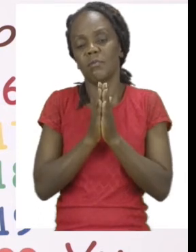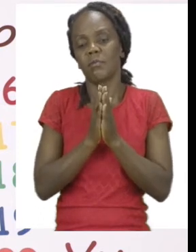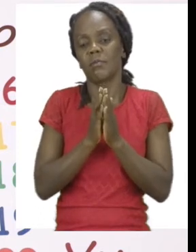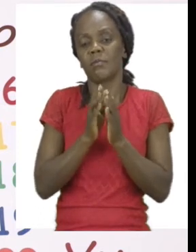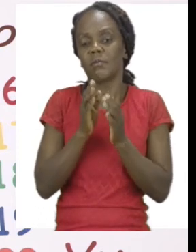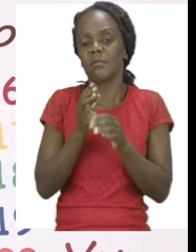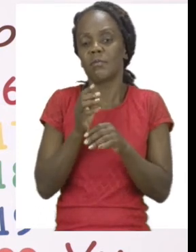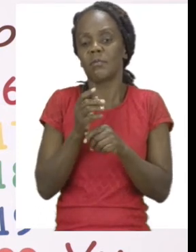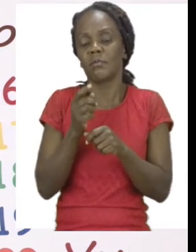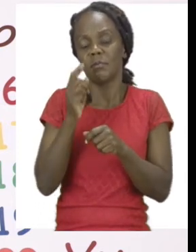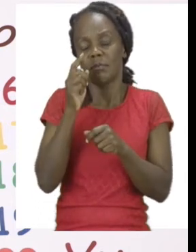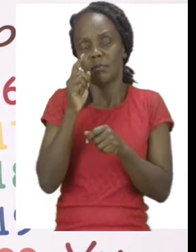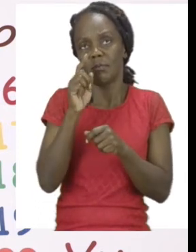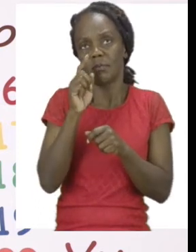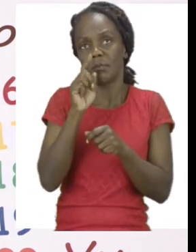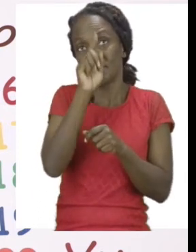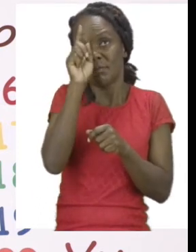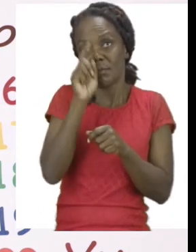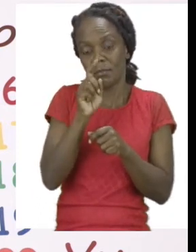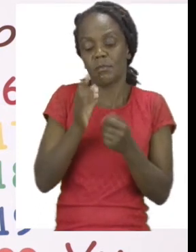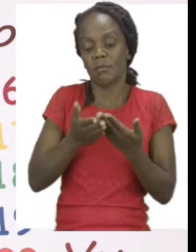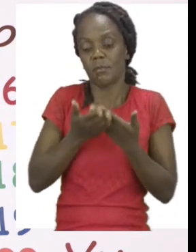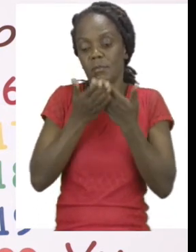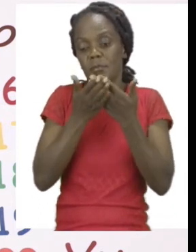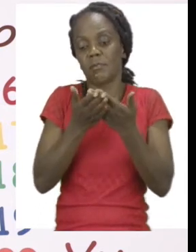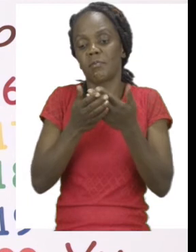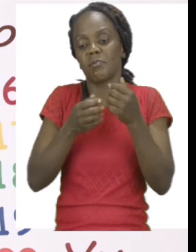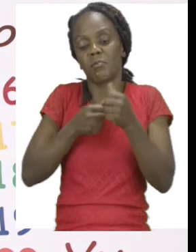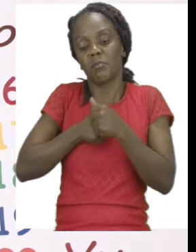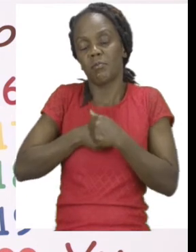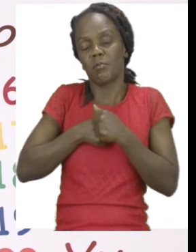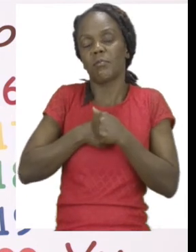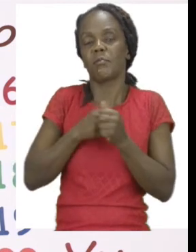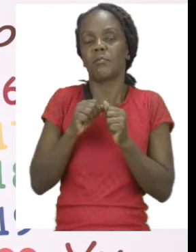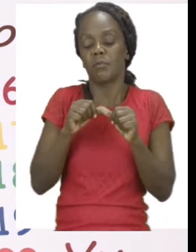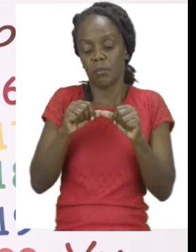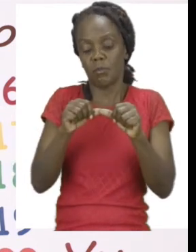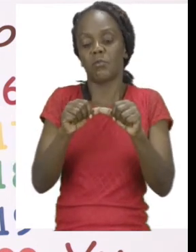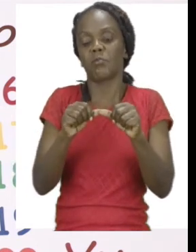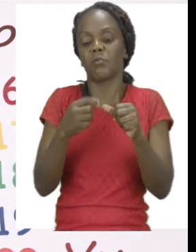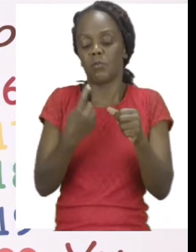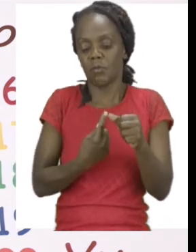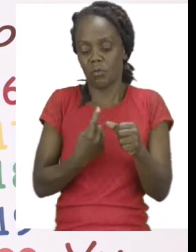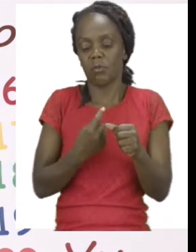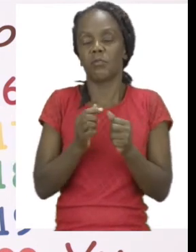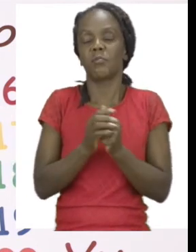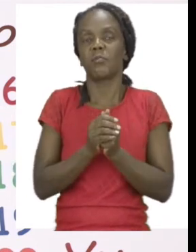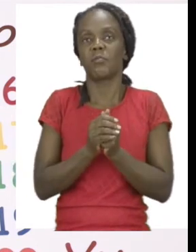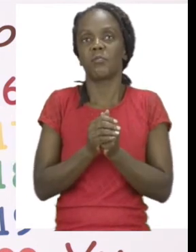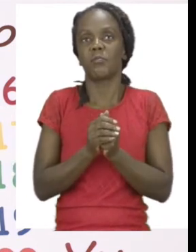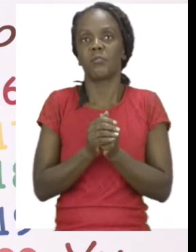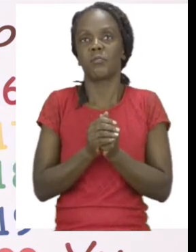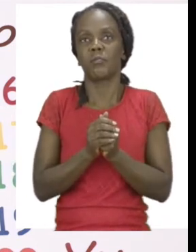help. Just make sure that you end up finishing by yourself. So, now that we are done